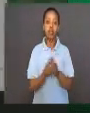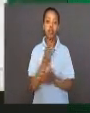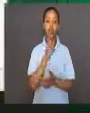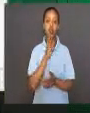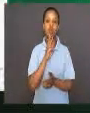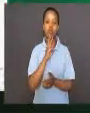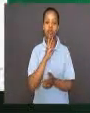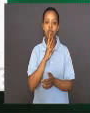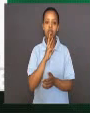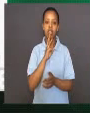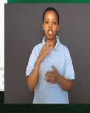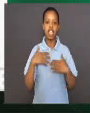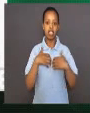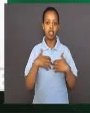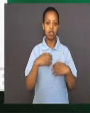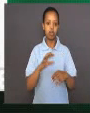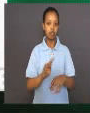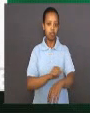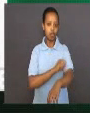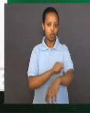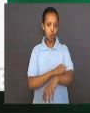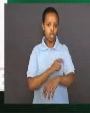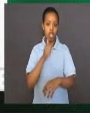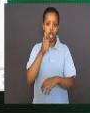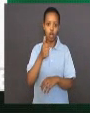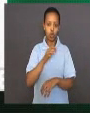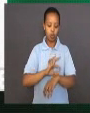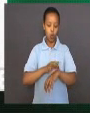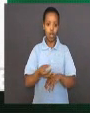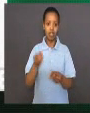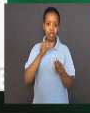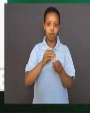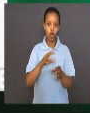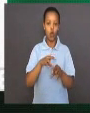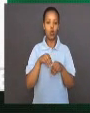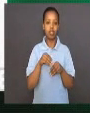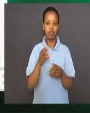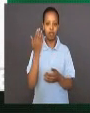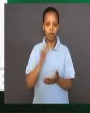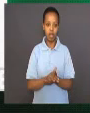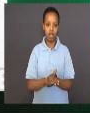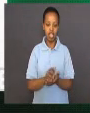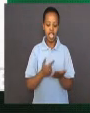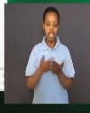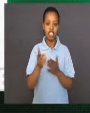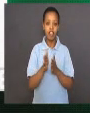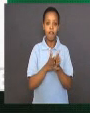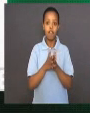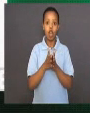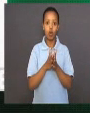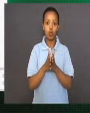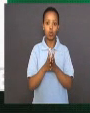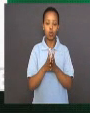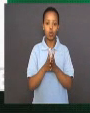animal tissue, and even his own skin to look at. His curiosity not